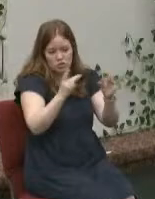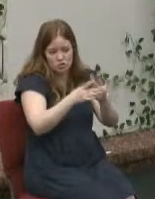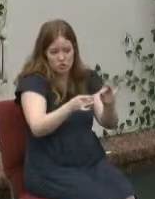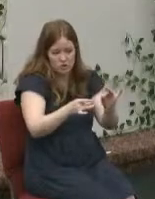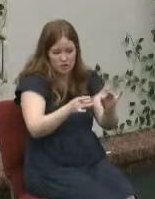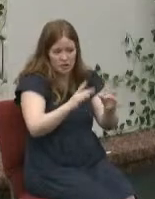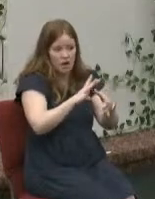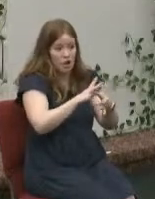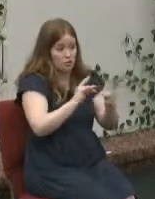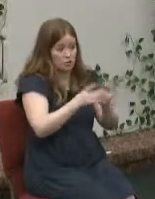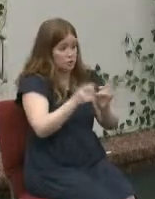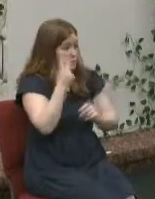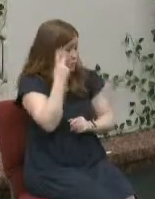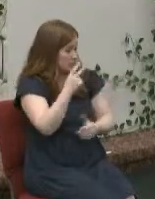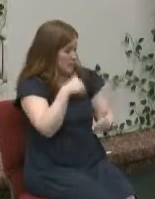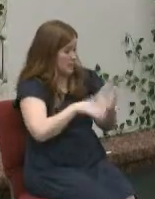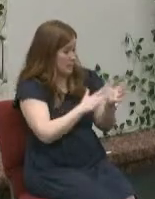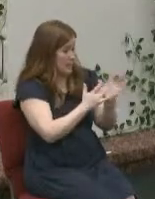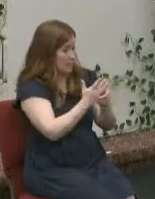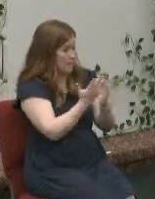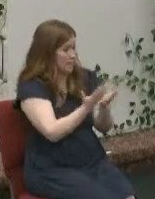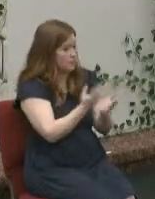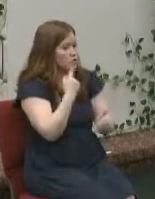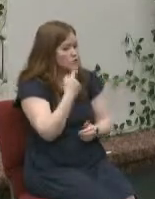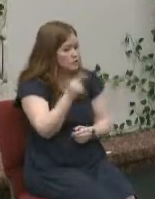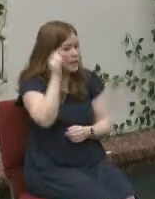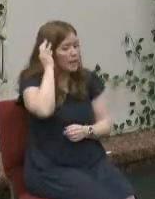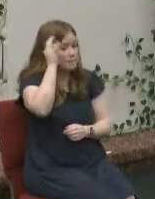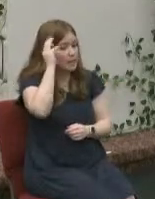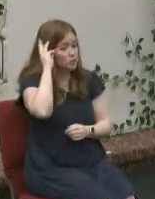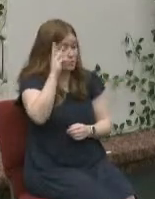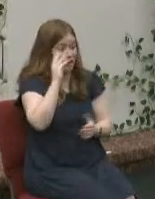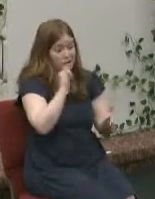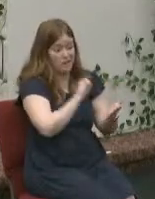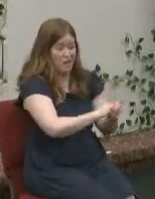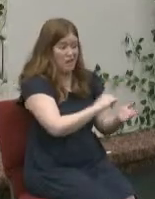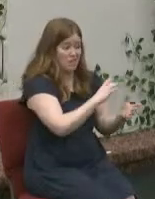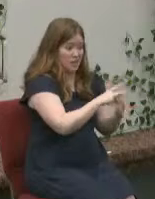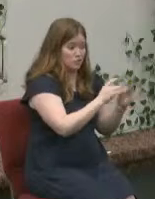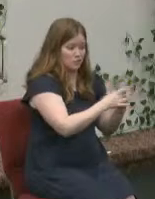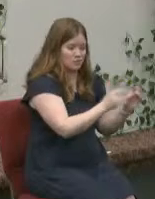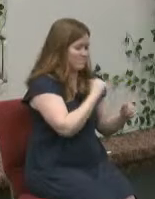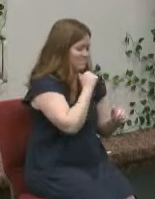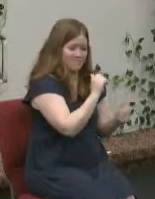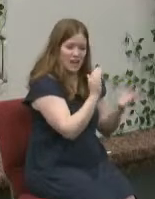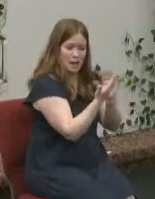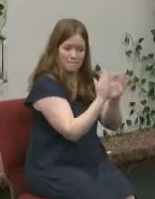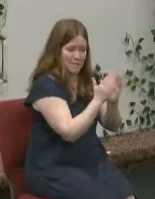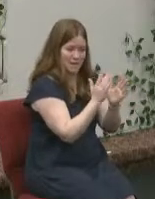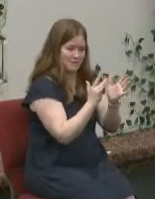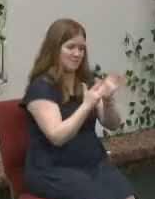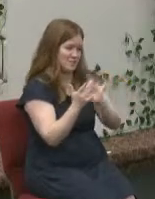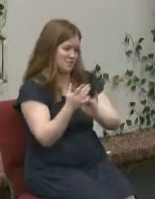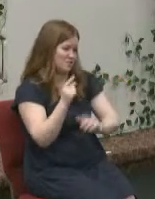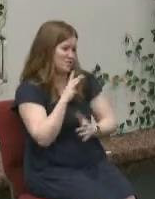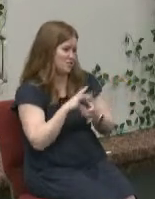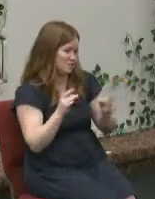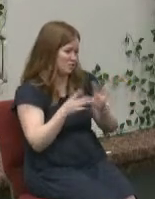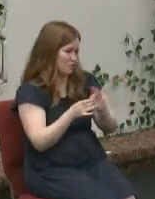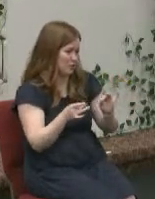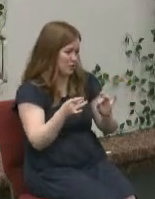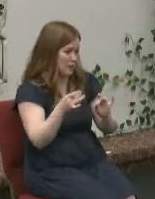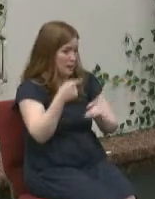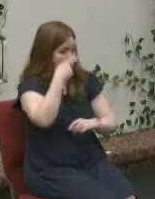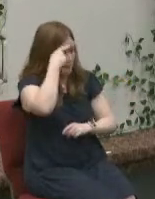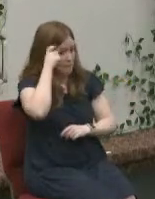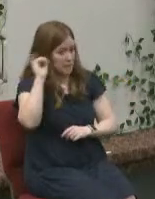side in the bible and you'll be able to say pastor walker that other story really doesn't compete you know why because like the